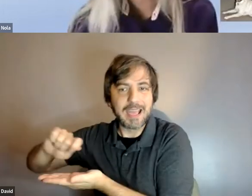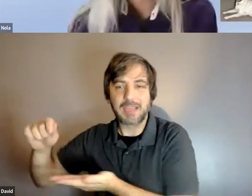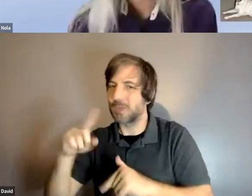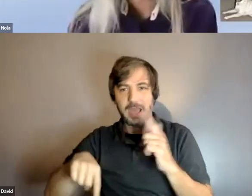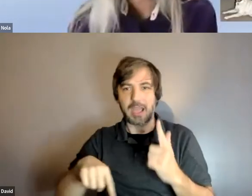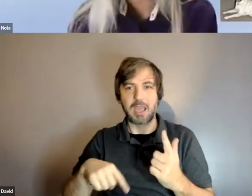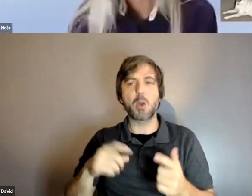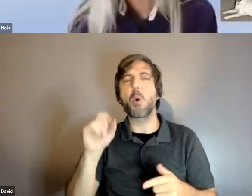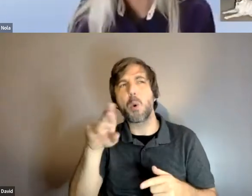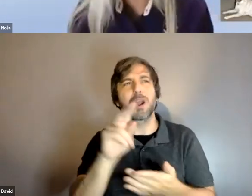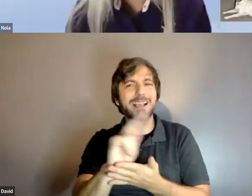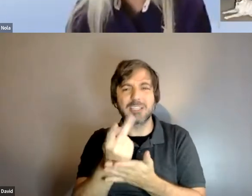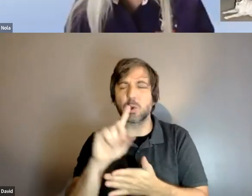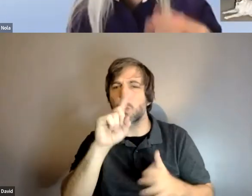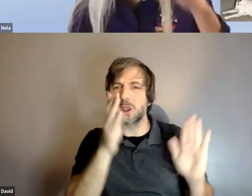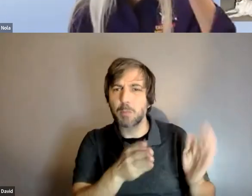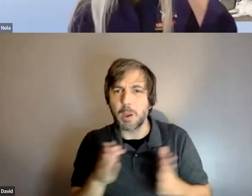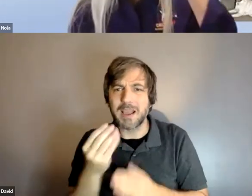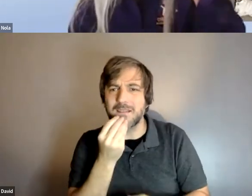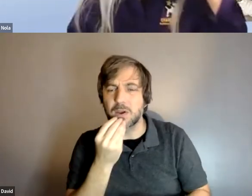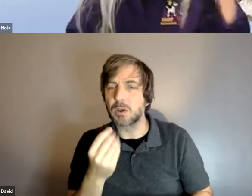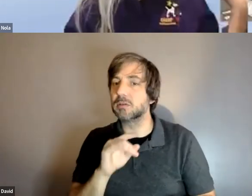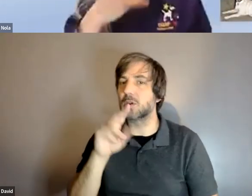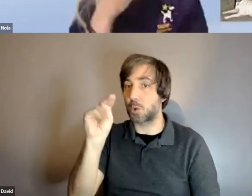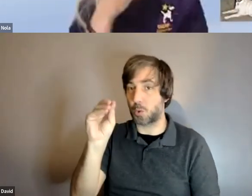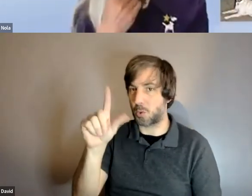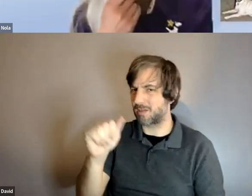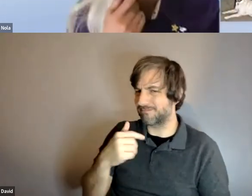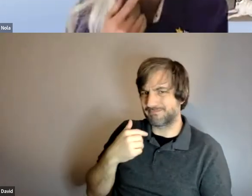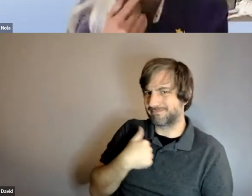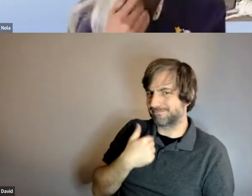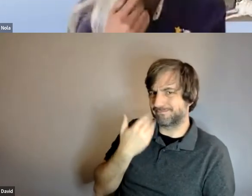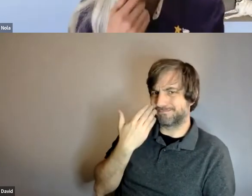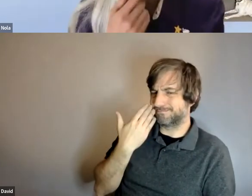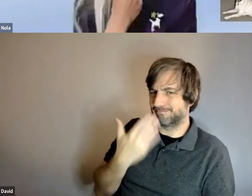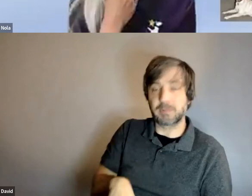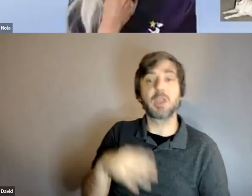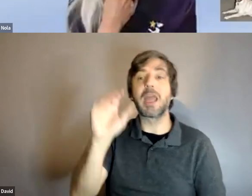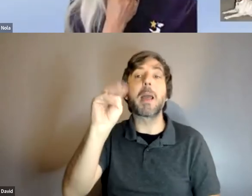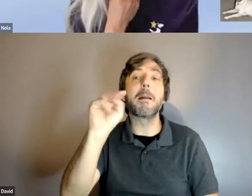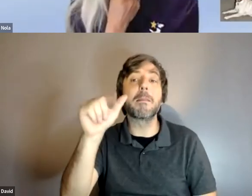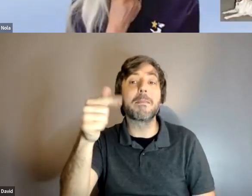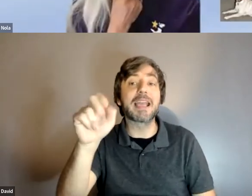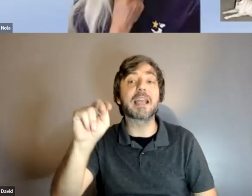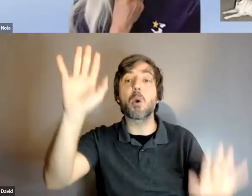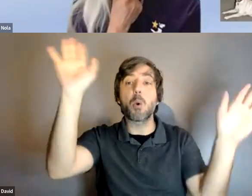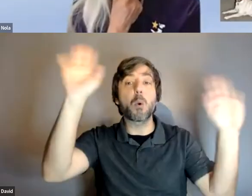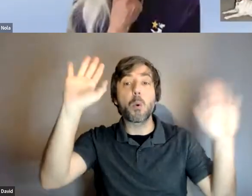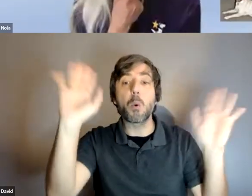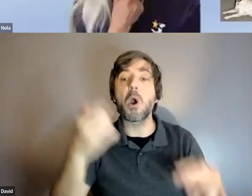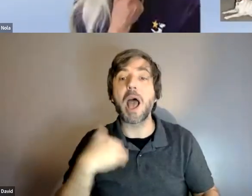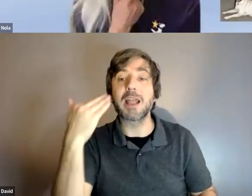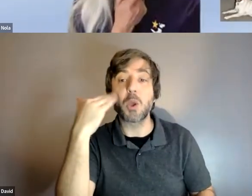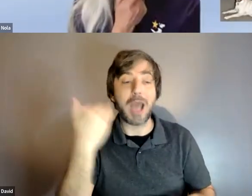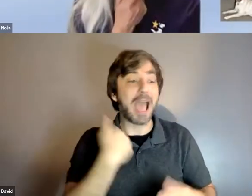i can tell you that answer shortly because that is actually on a a list that i have